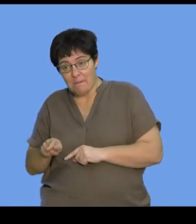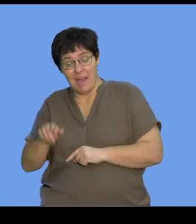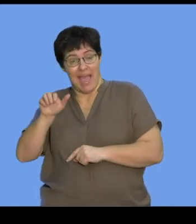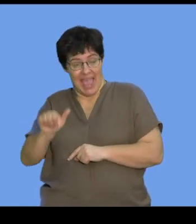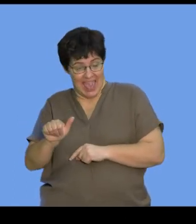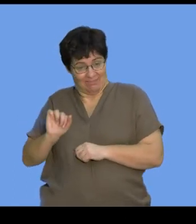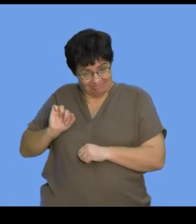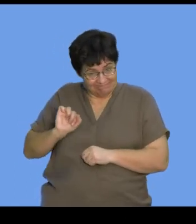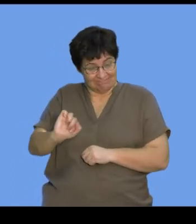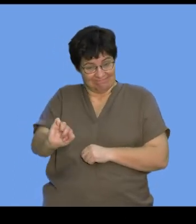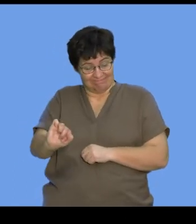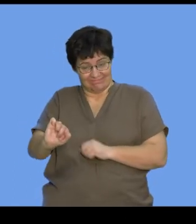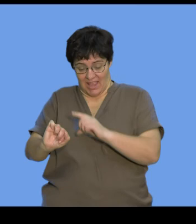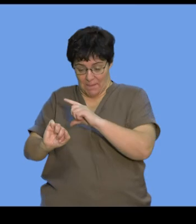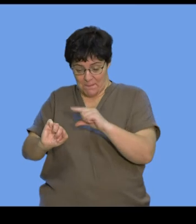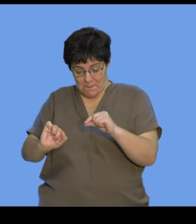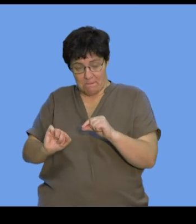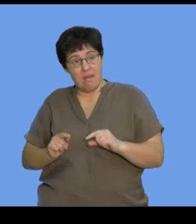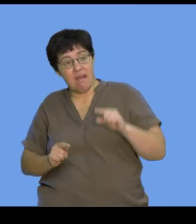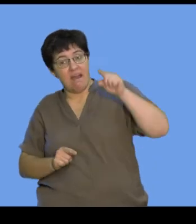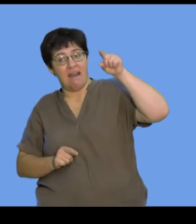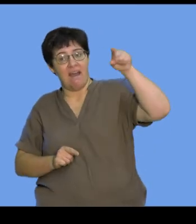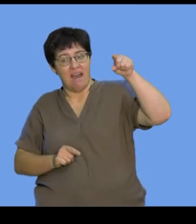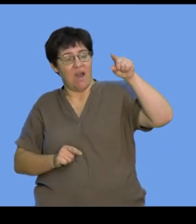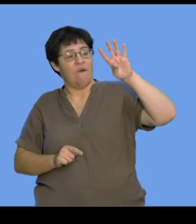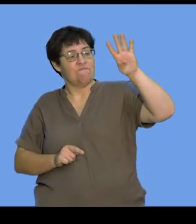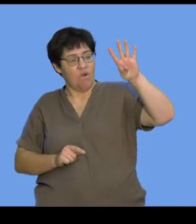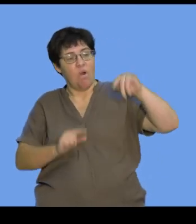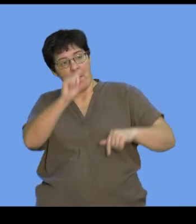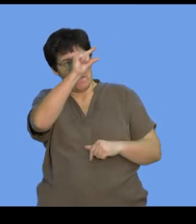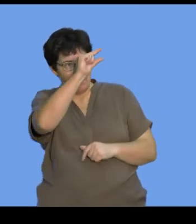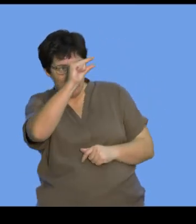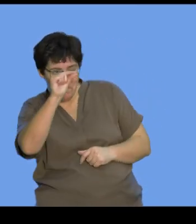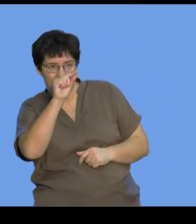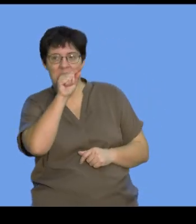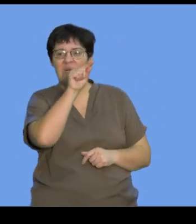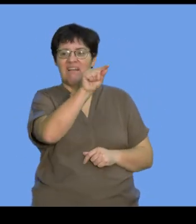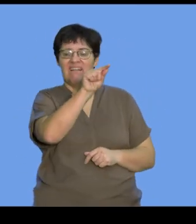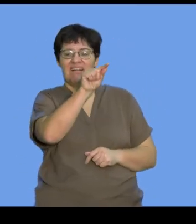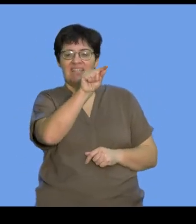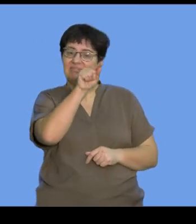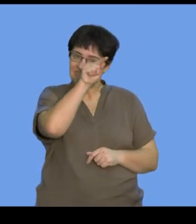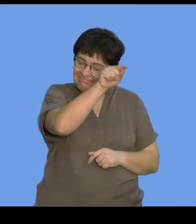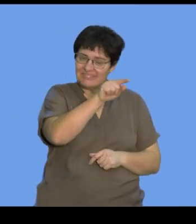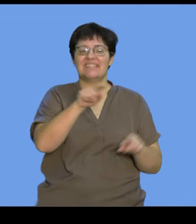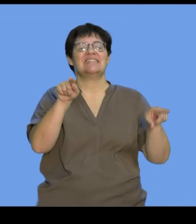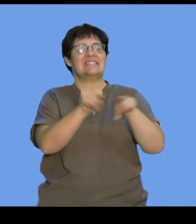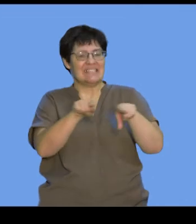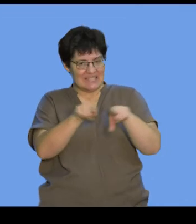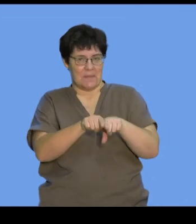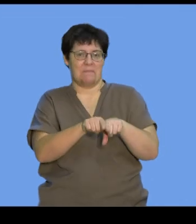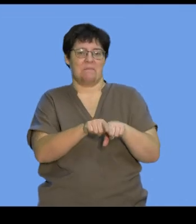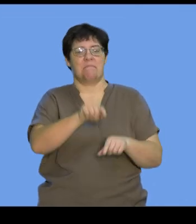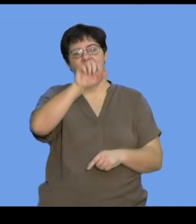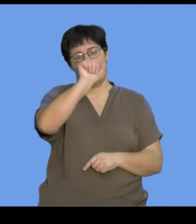has a unique arrow-pointed shape, we can use that to draw inference that number four would also